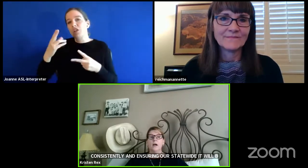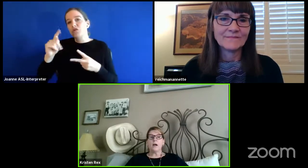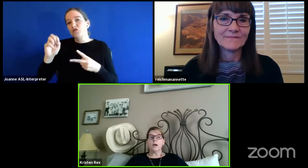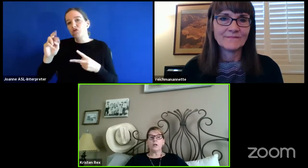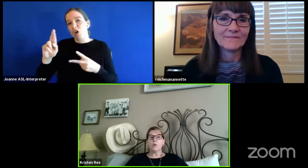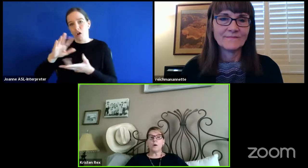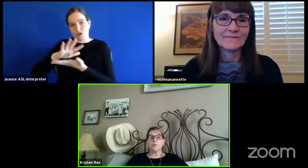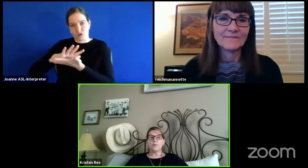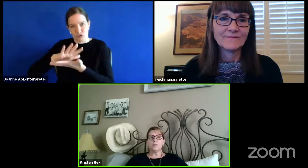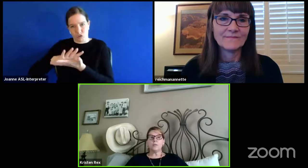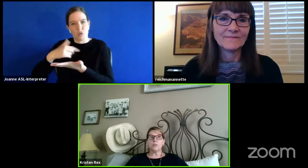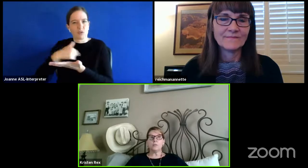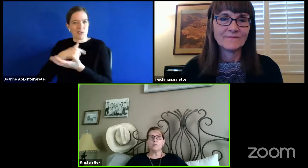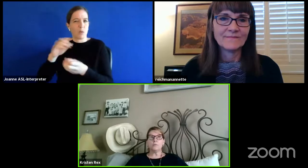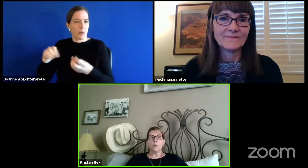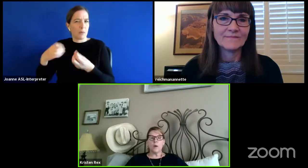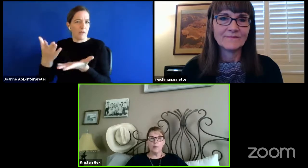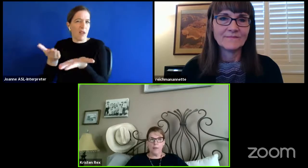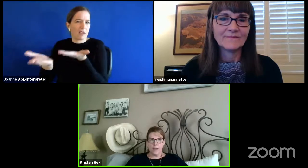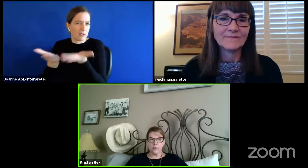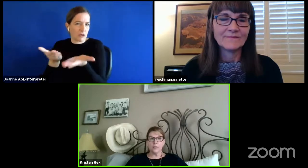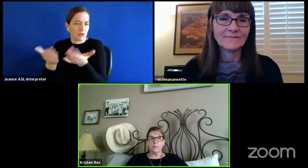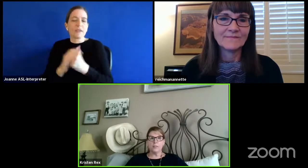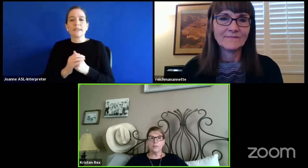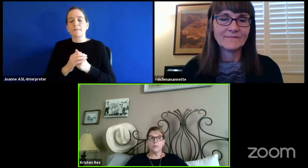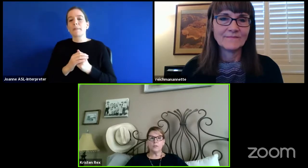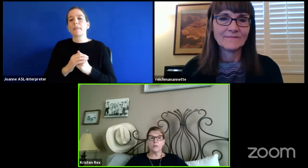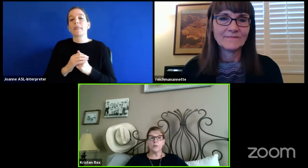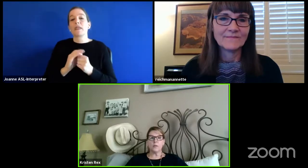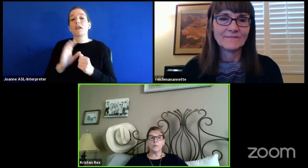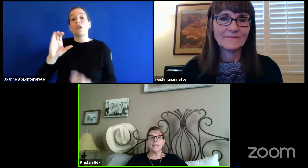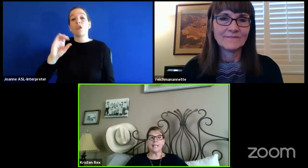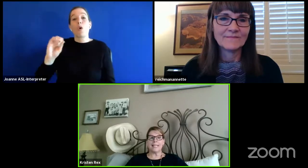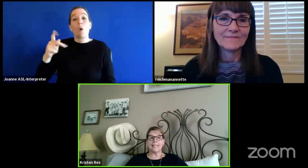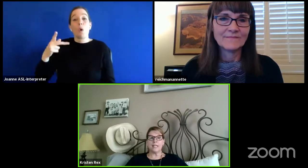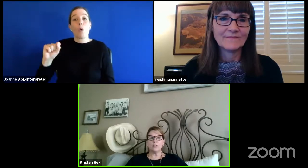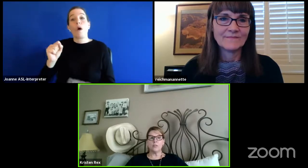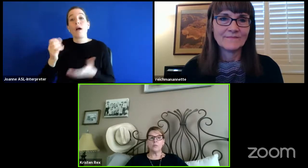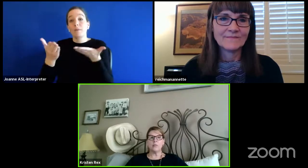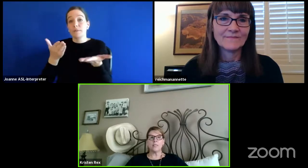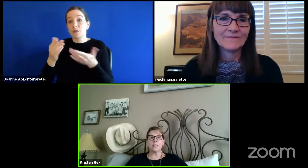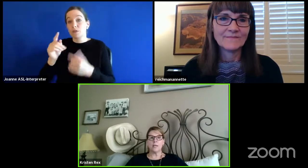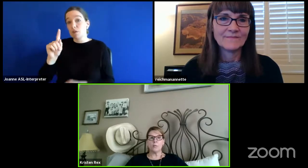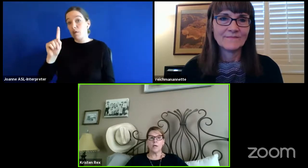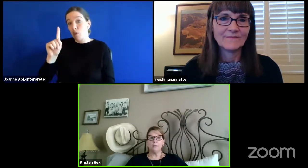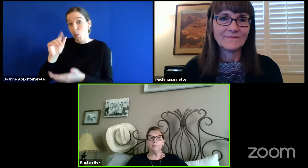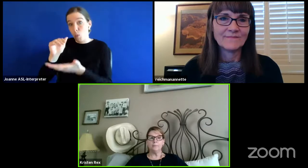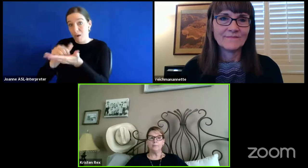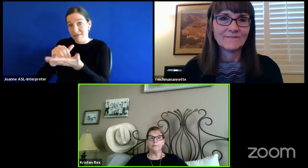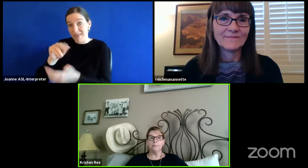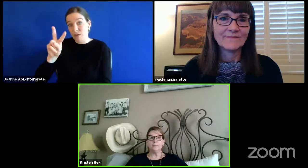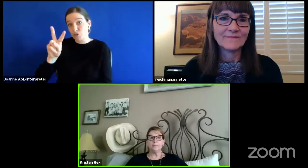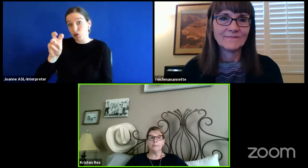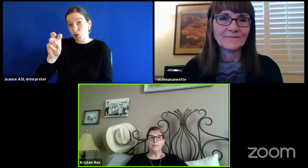Our cooperatives serve 1298 students statewide.